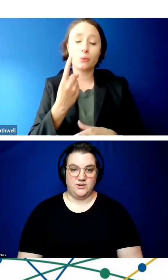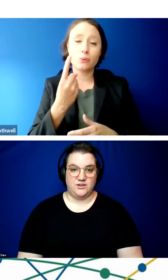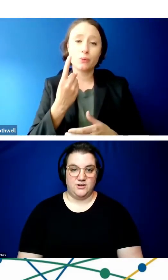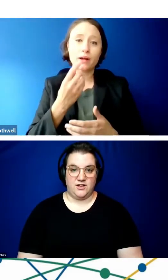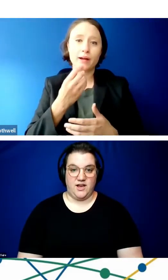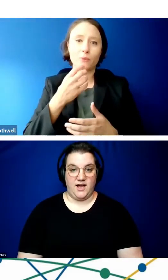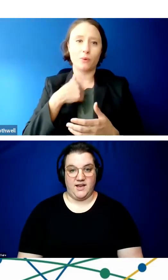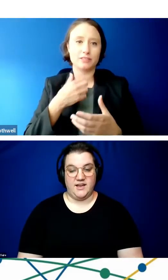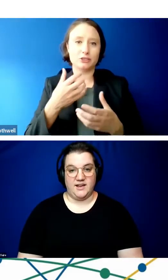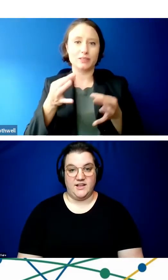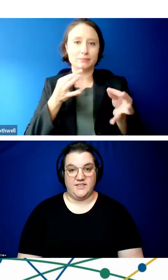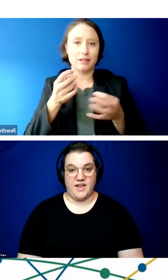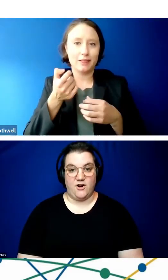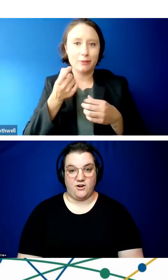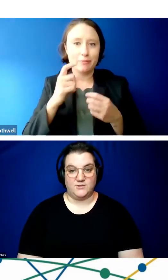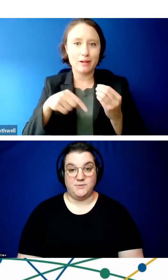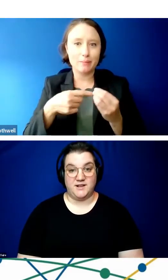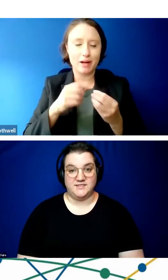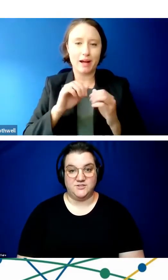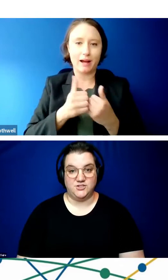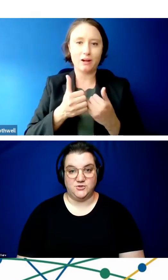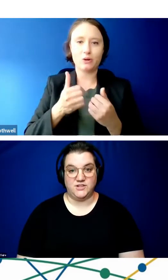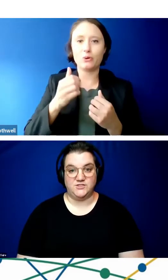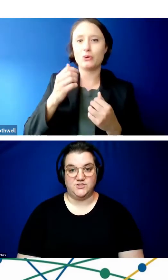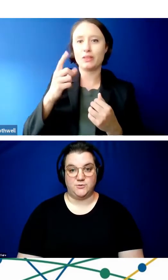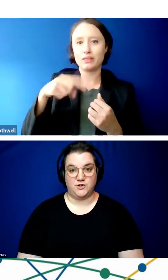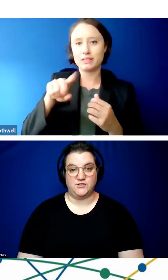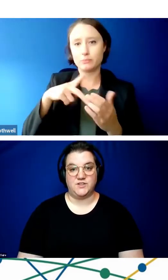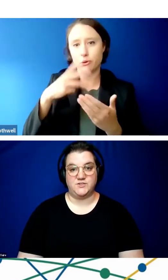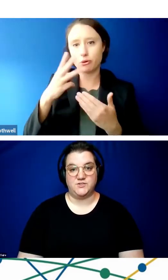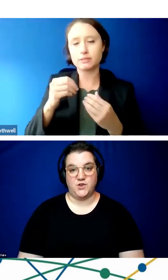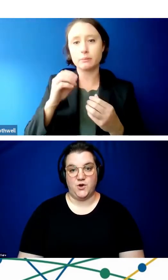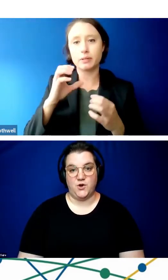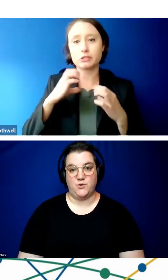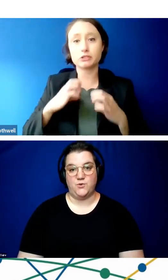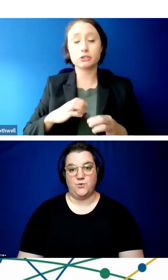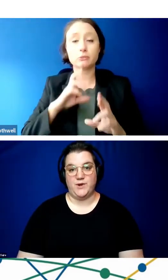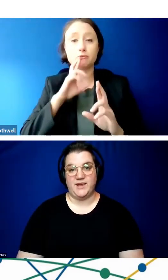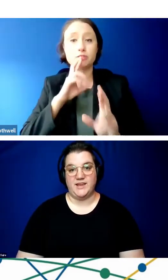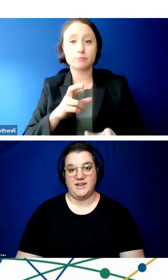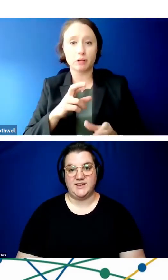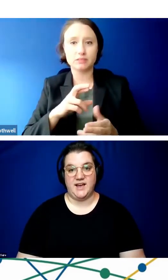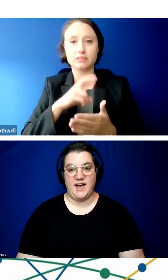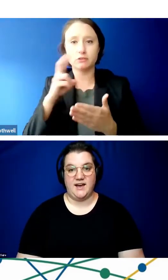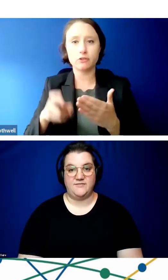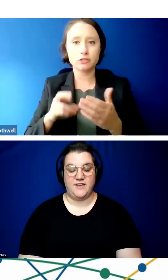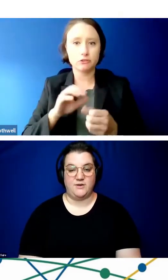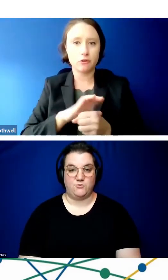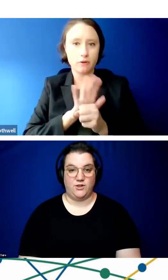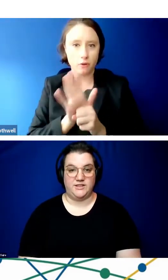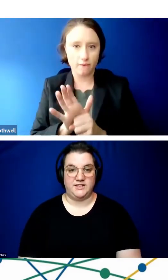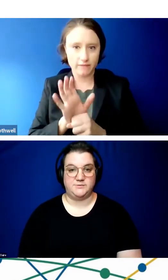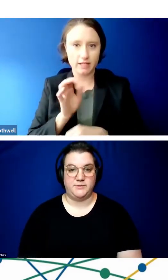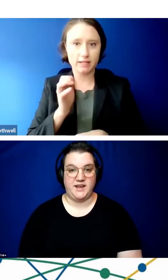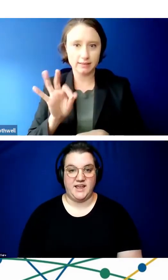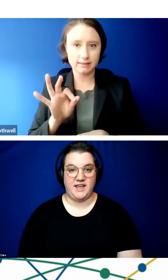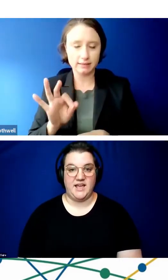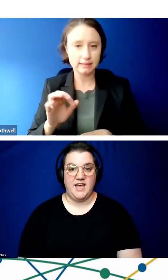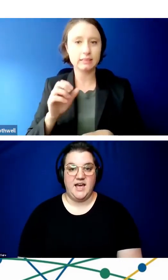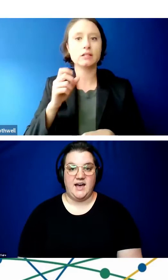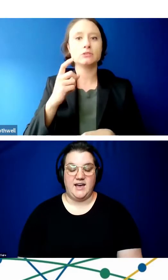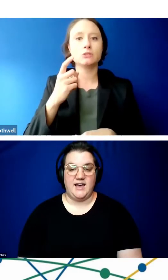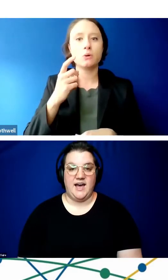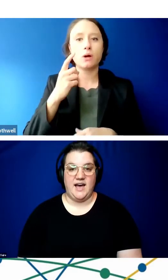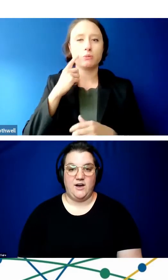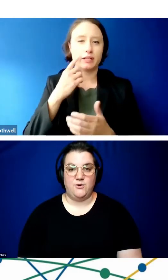responsive to consumers. And so we have a role in explaining